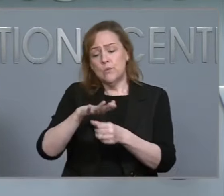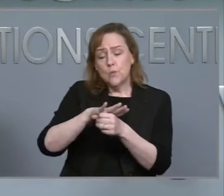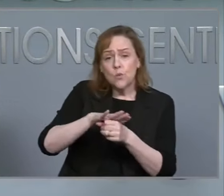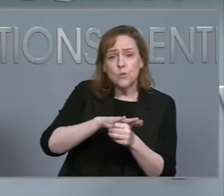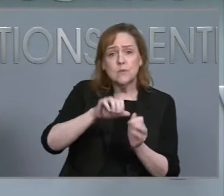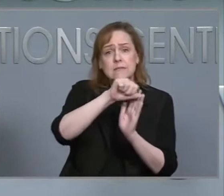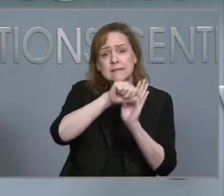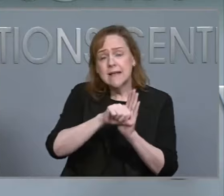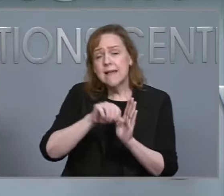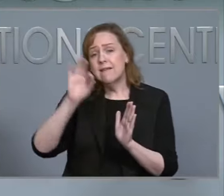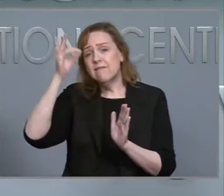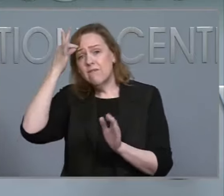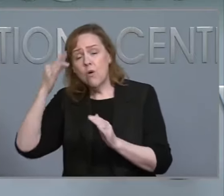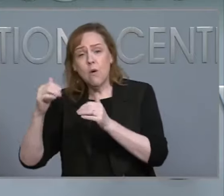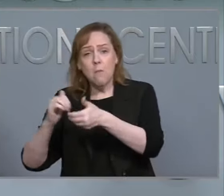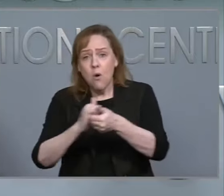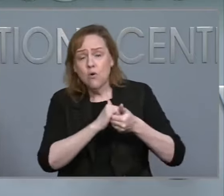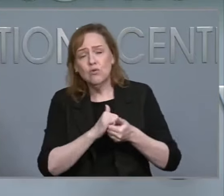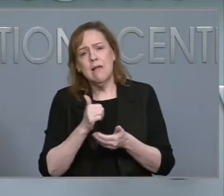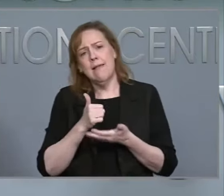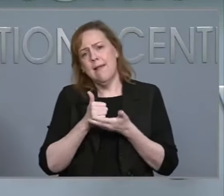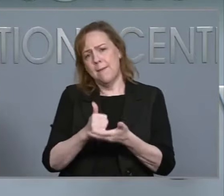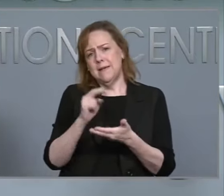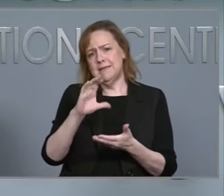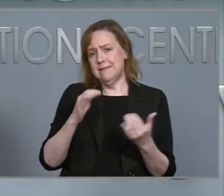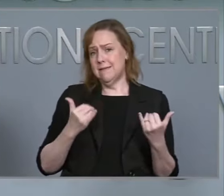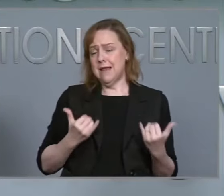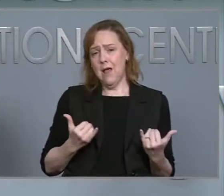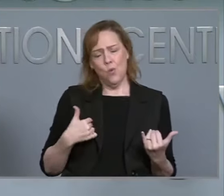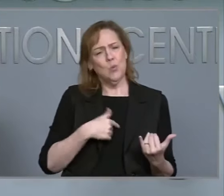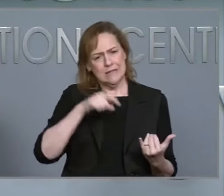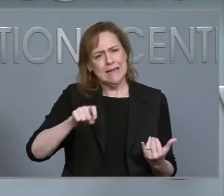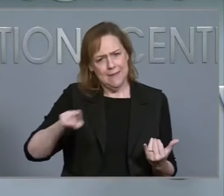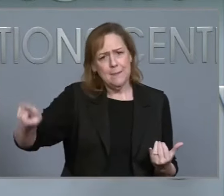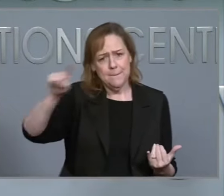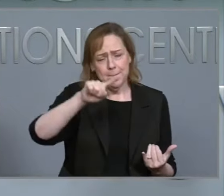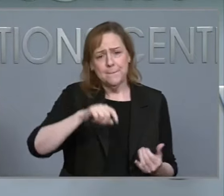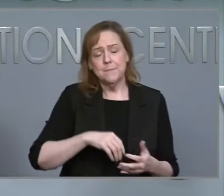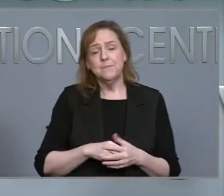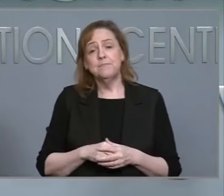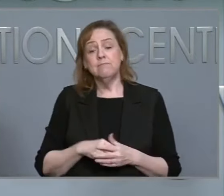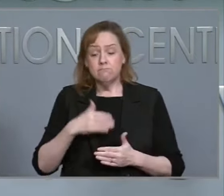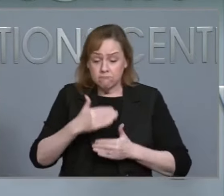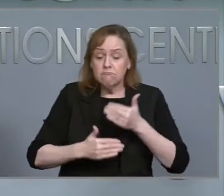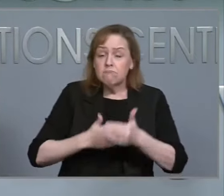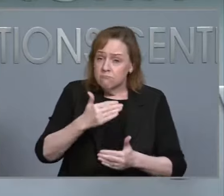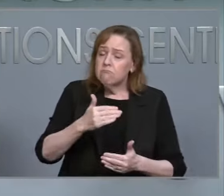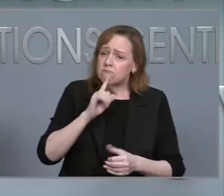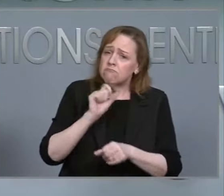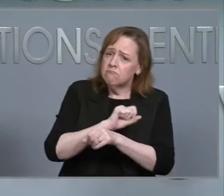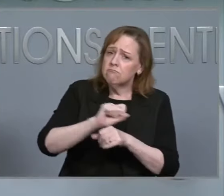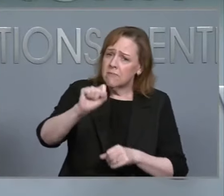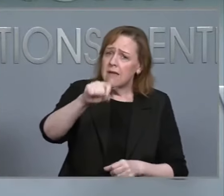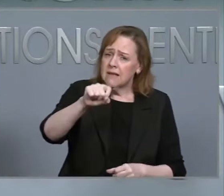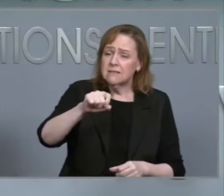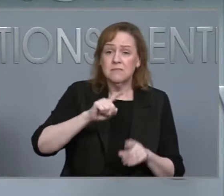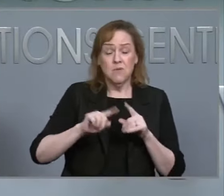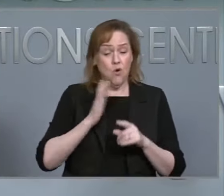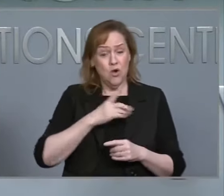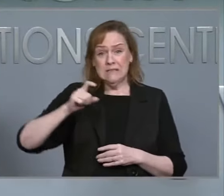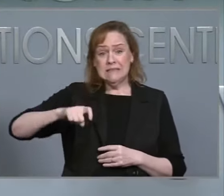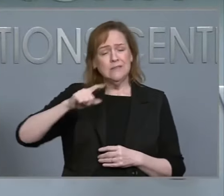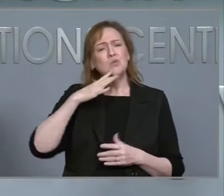who are helping North Carolina in this time of need. We're seeing progress, but we know the need is great.